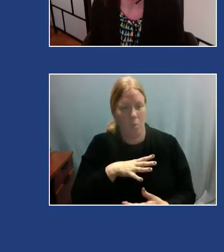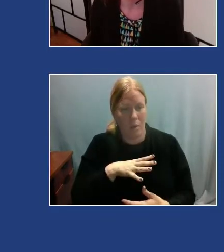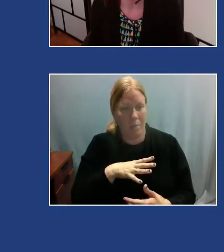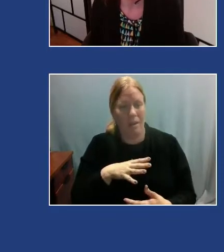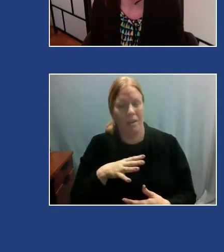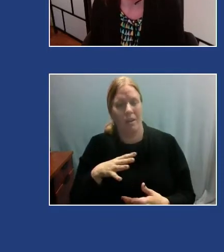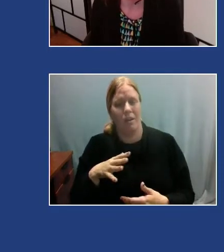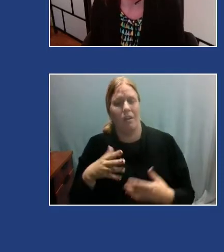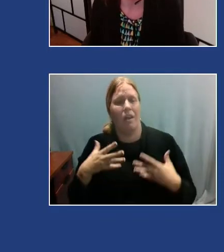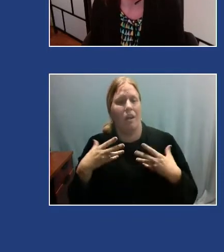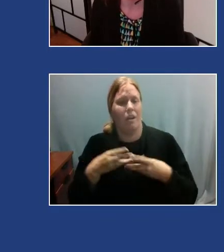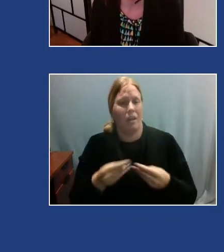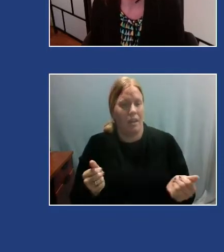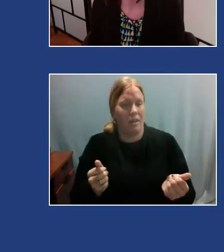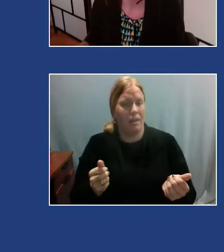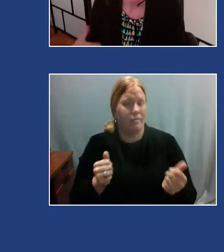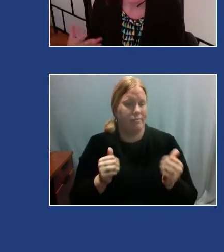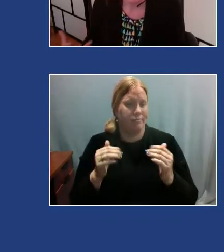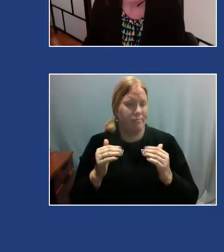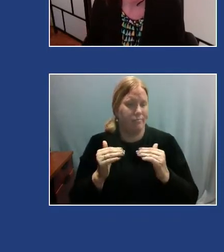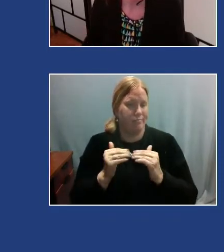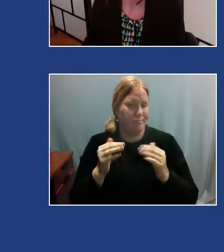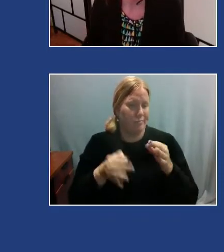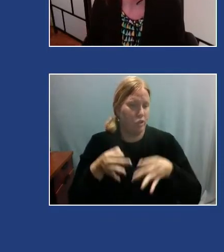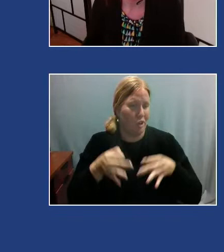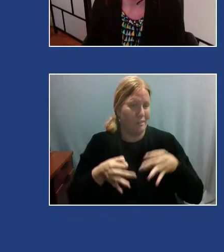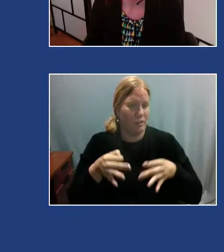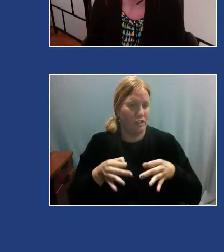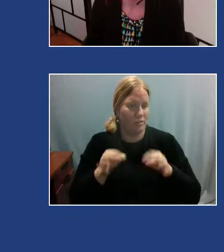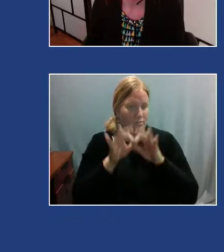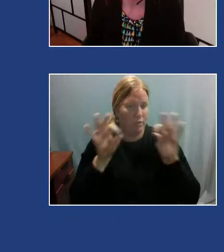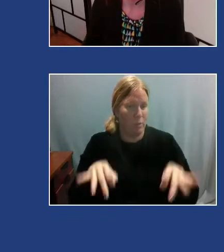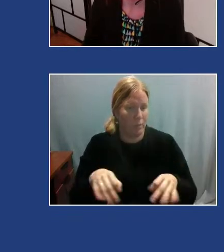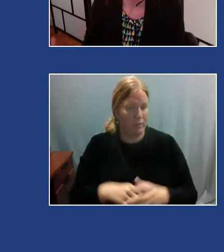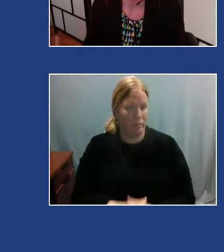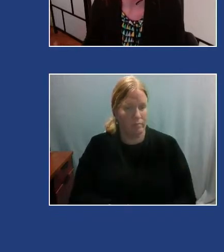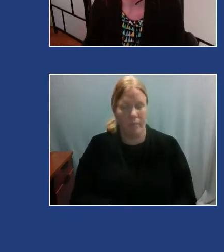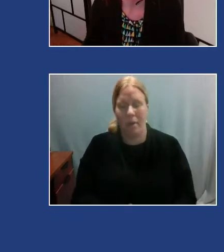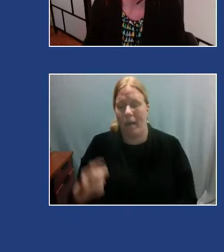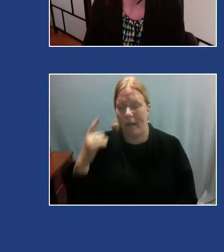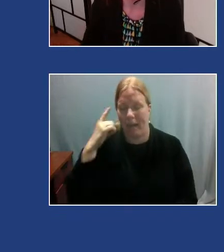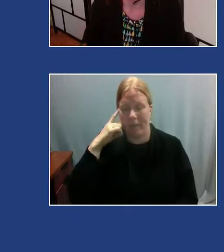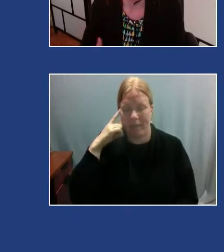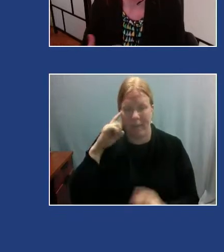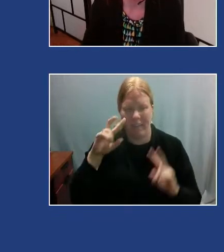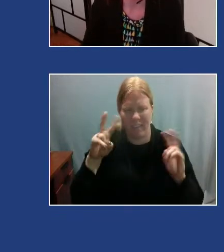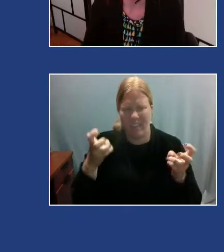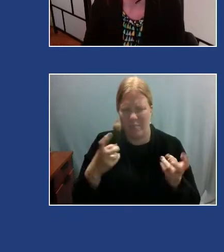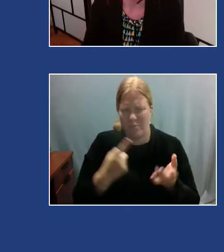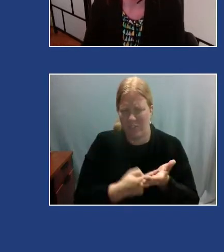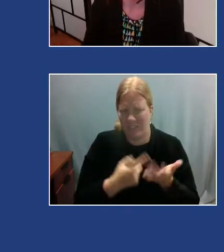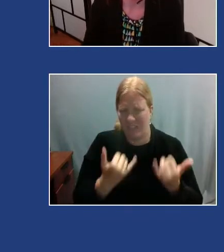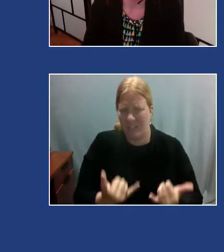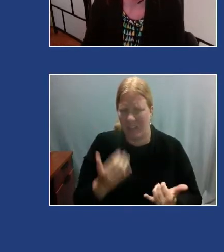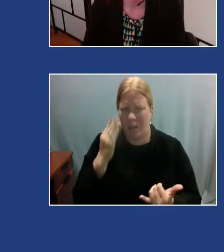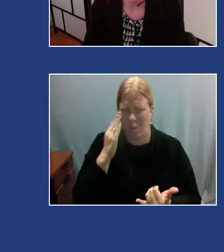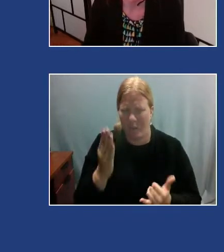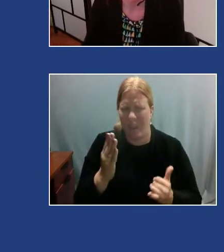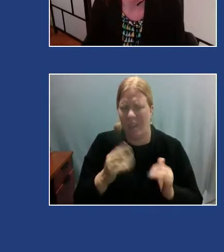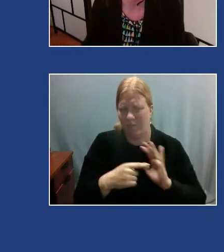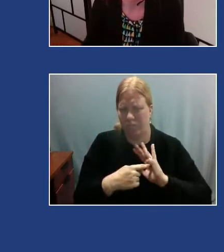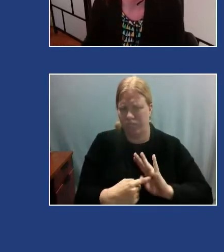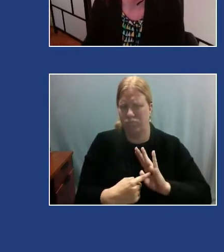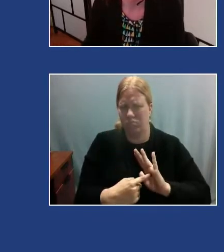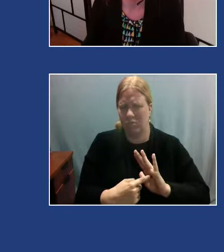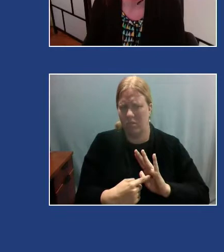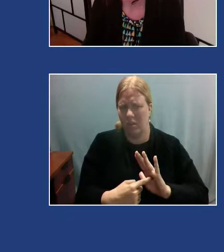and healing justice frameworks. I think the themes she's going to be discussing today will really resonate with what we just heard from Angela Harvey about her own